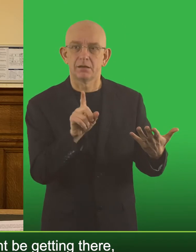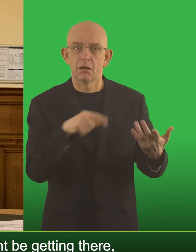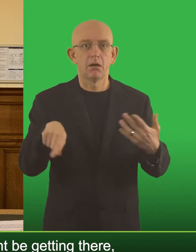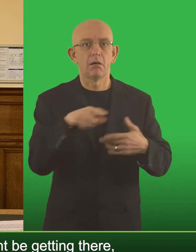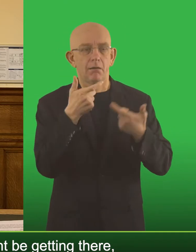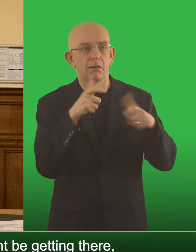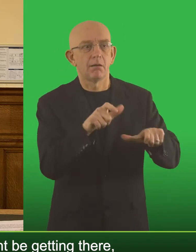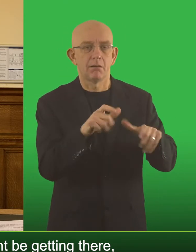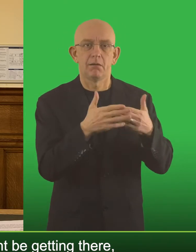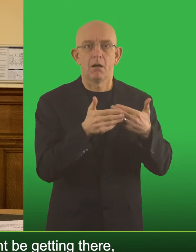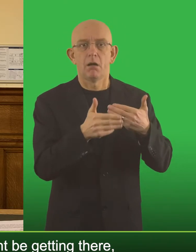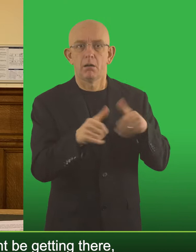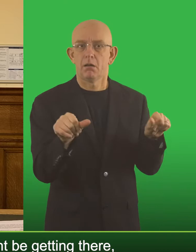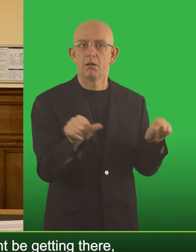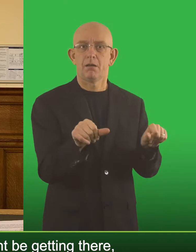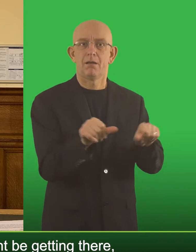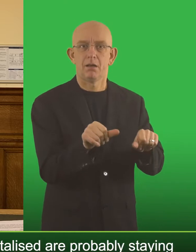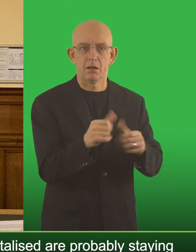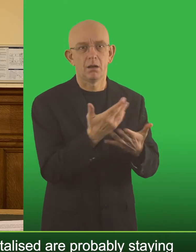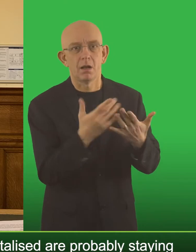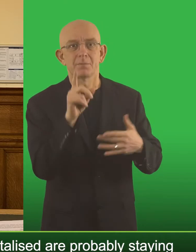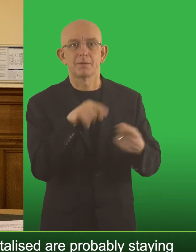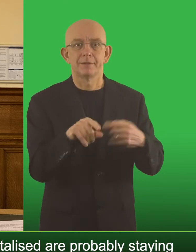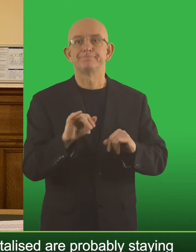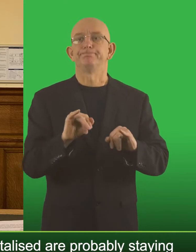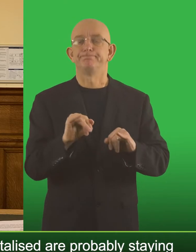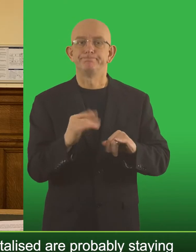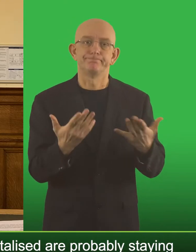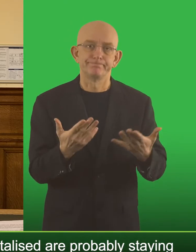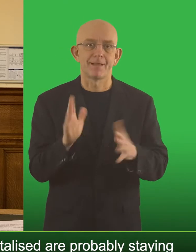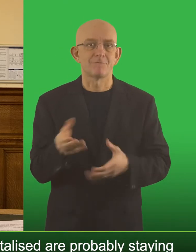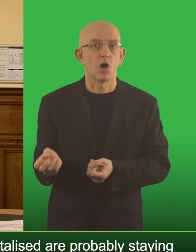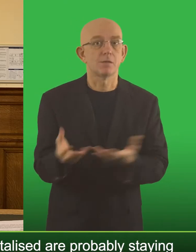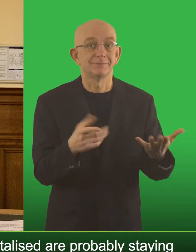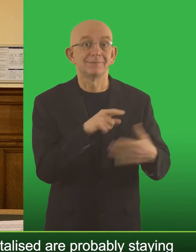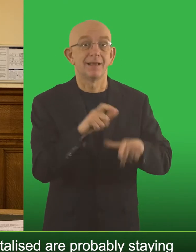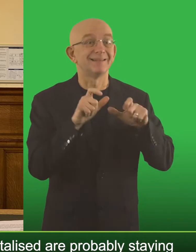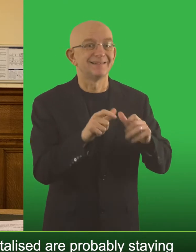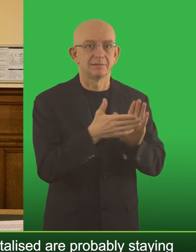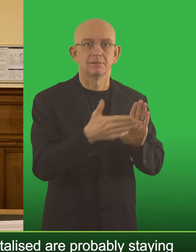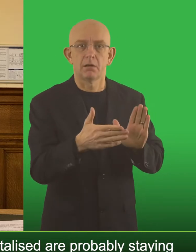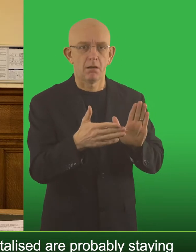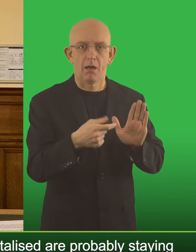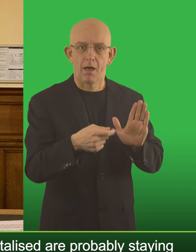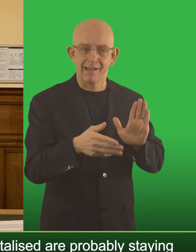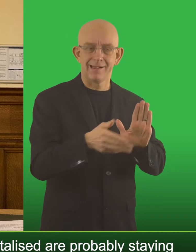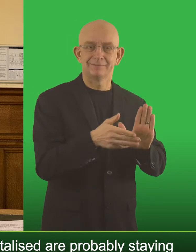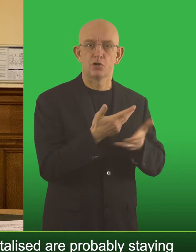and certainly relatively short lengths of stay. most people who are unfortunately hospitalised are probably staying in hospital a lot